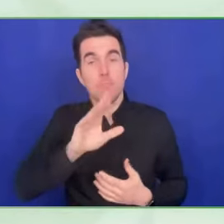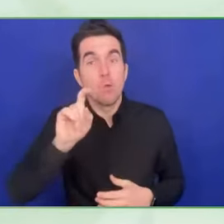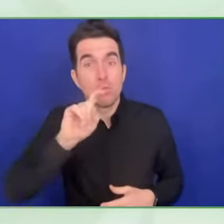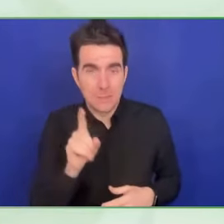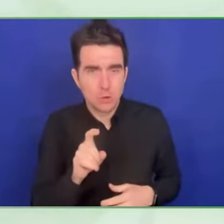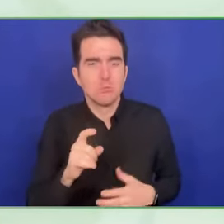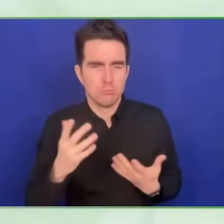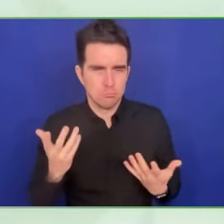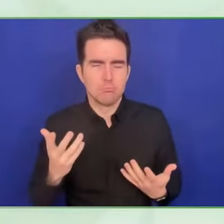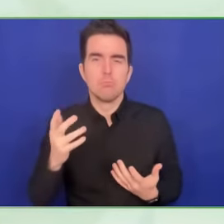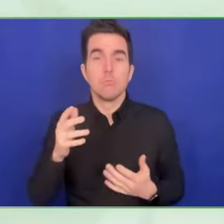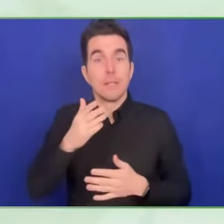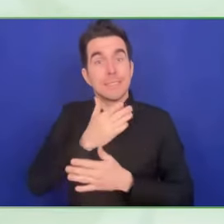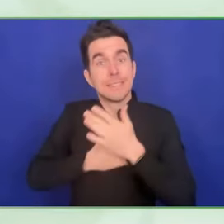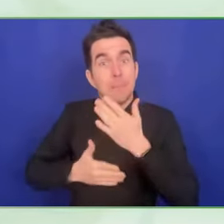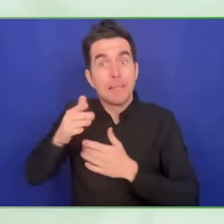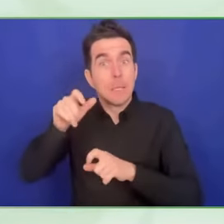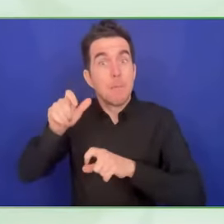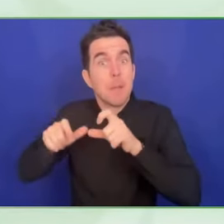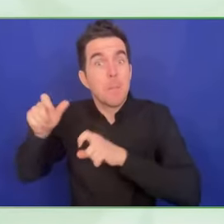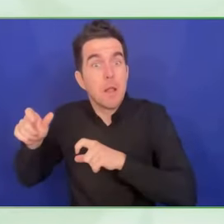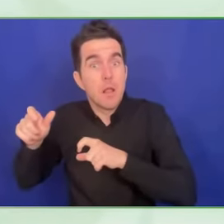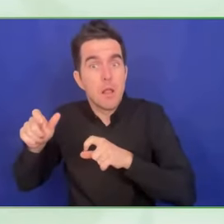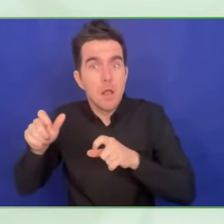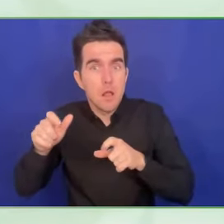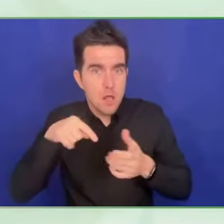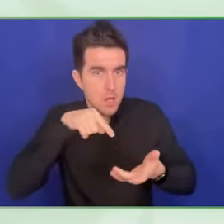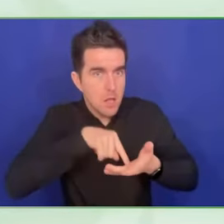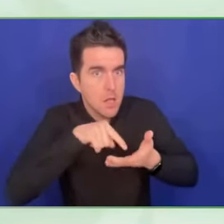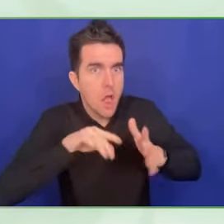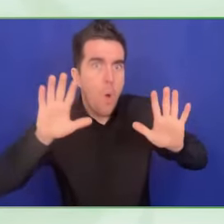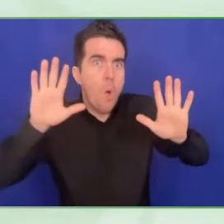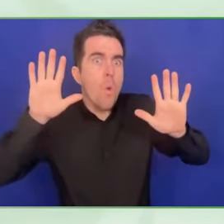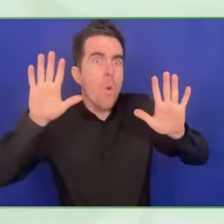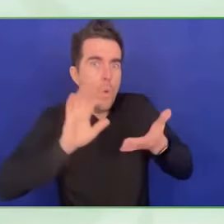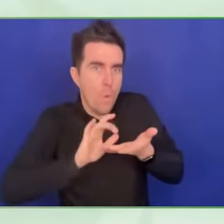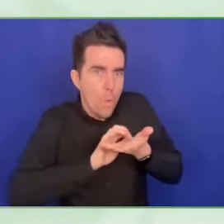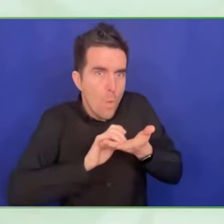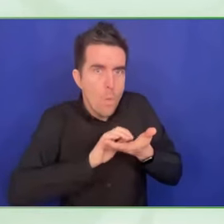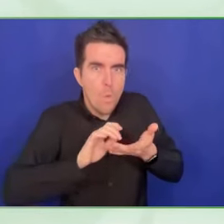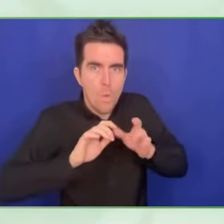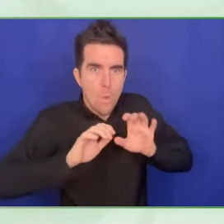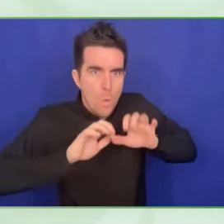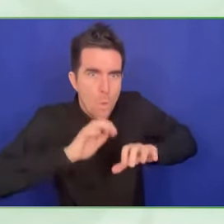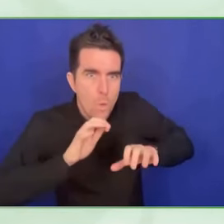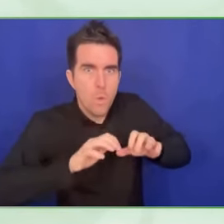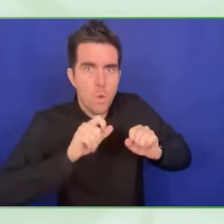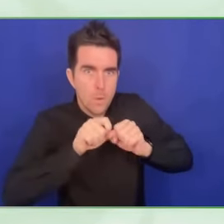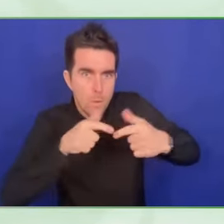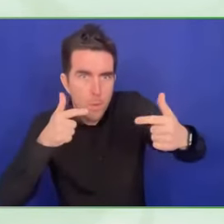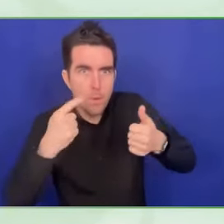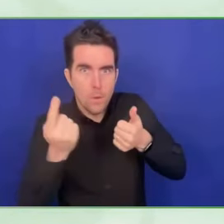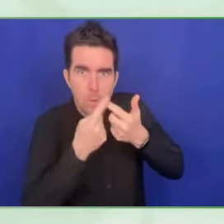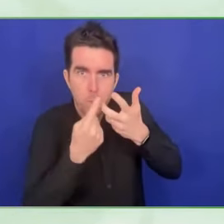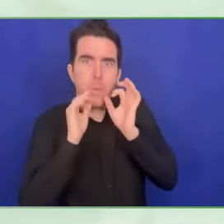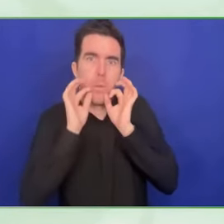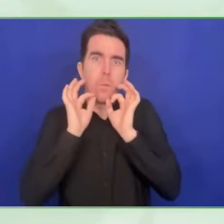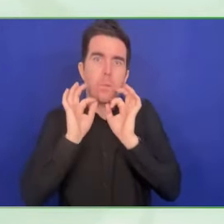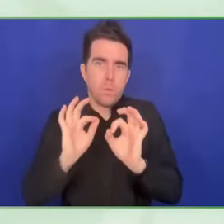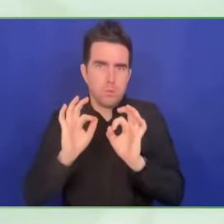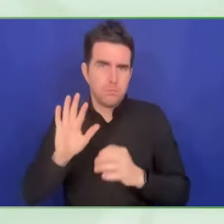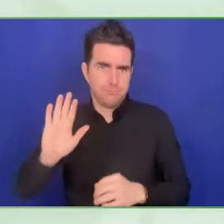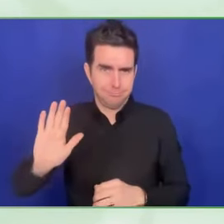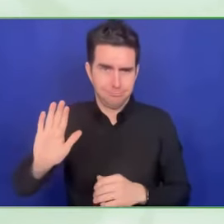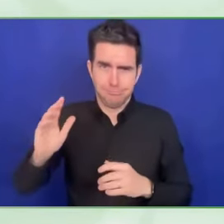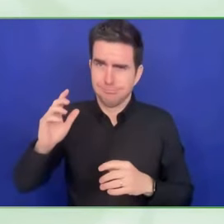could suppose a problem in the security. The first one, imagine that you are at home and you want to drink a beverage and then